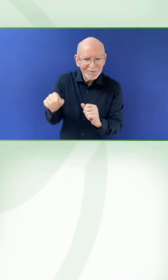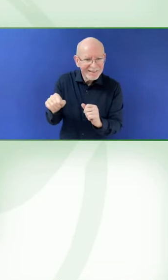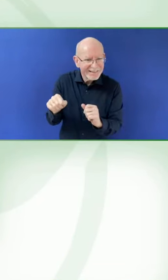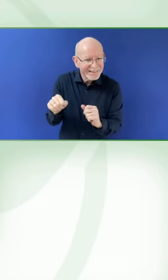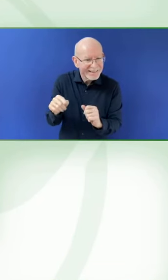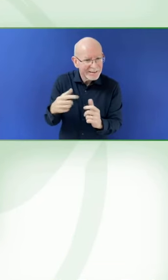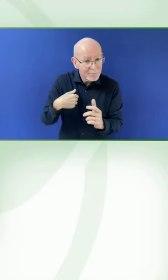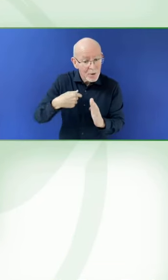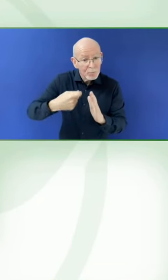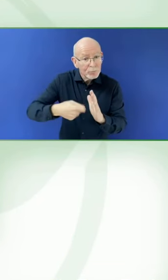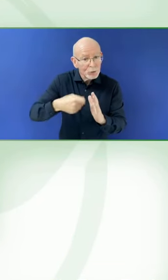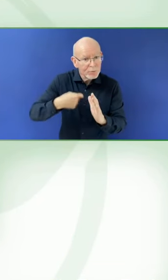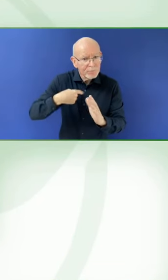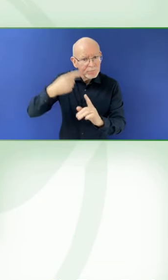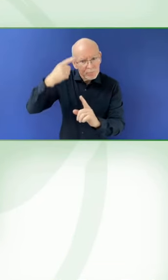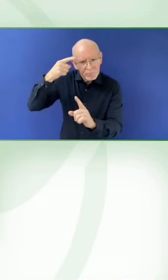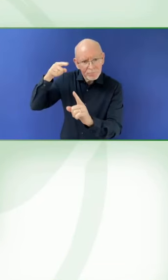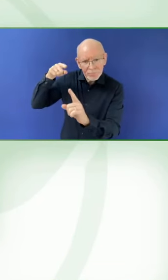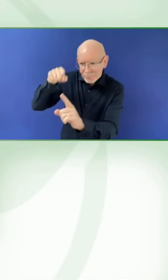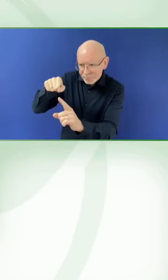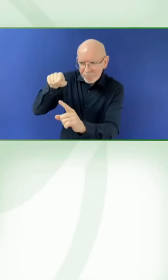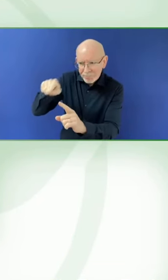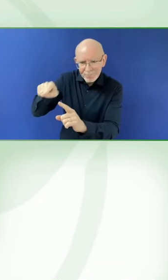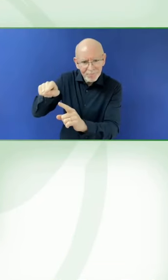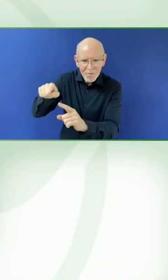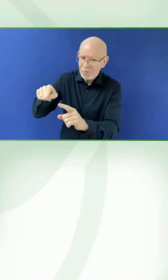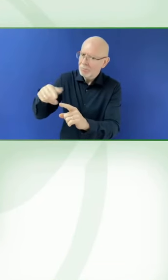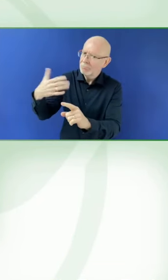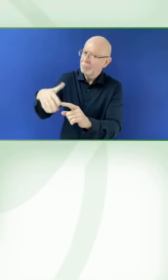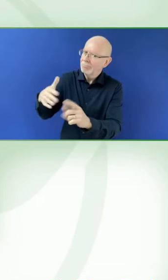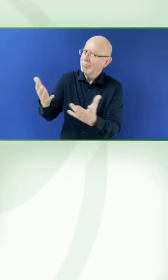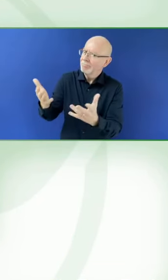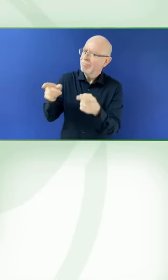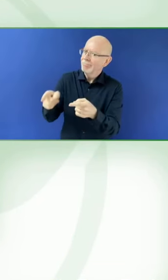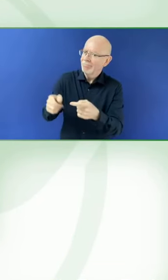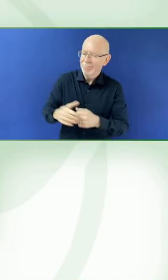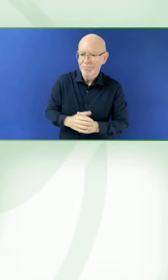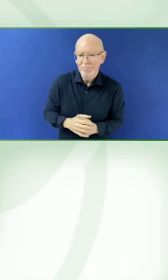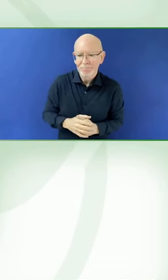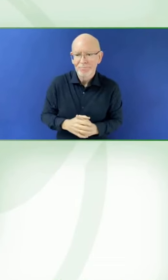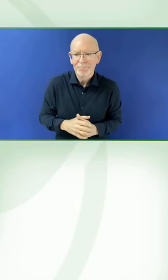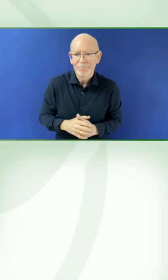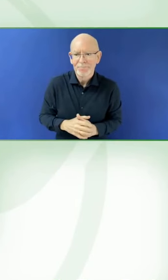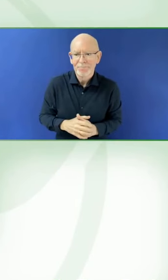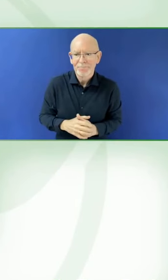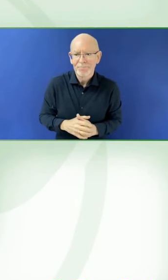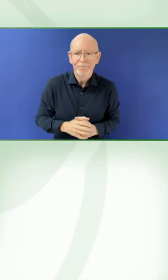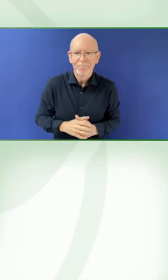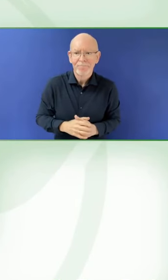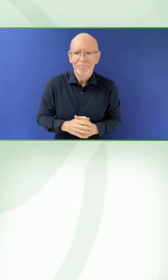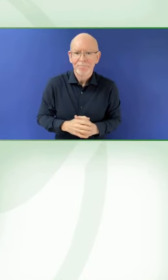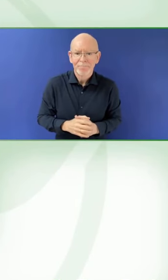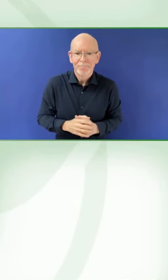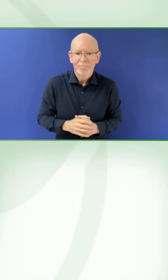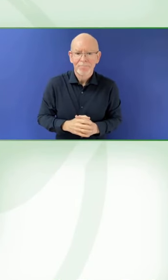-source platform. It's open-licensed to anyone who wants to modify and adapt storybooks to your own country's